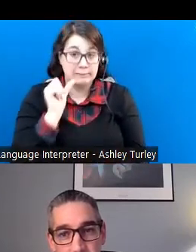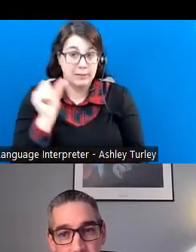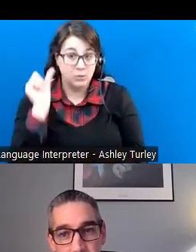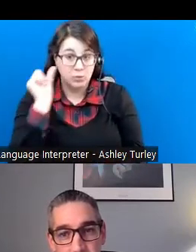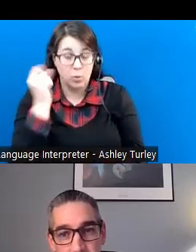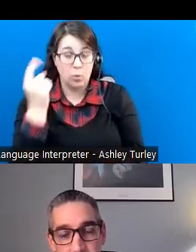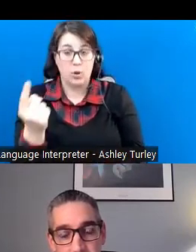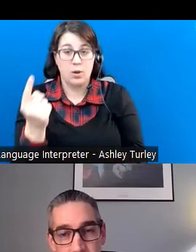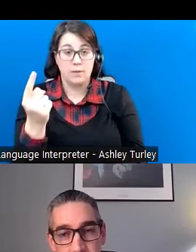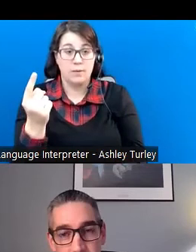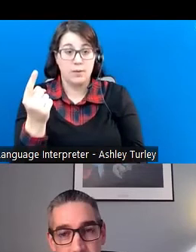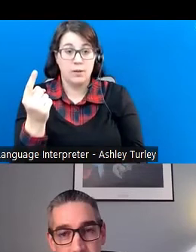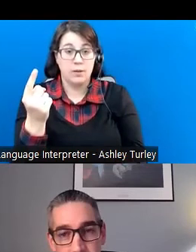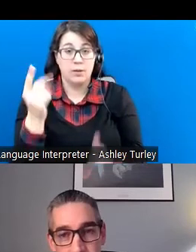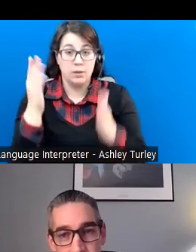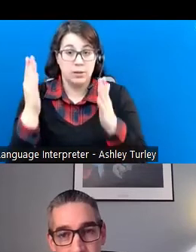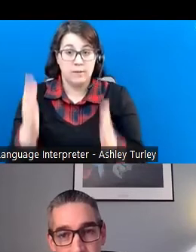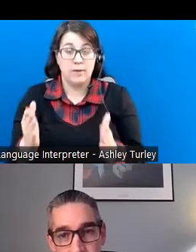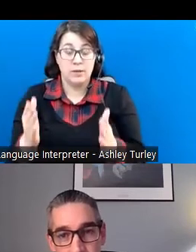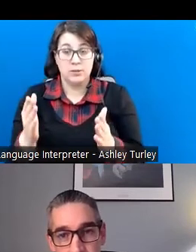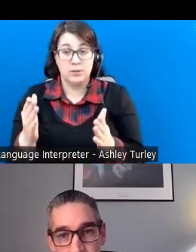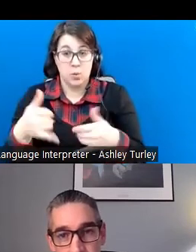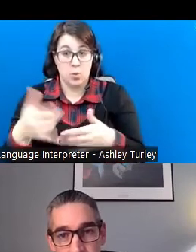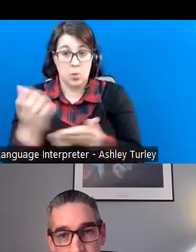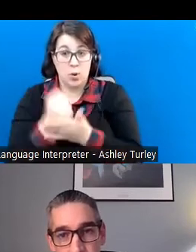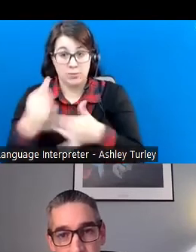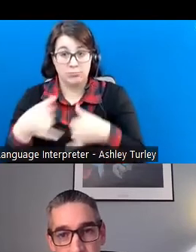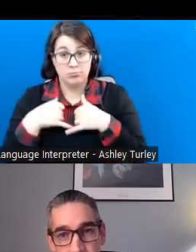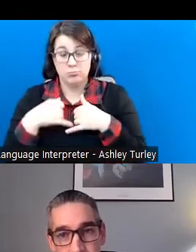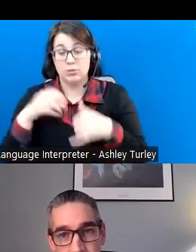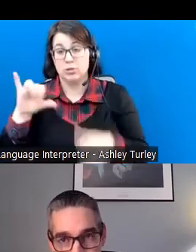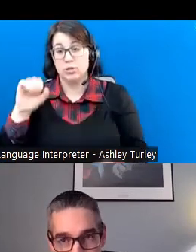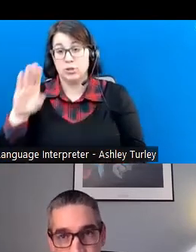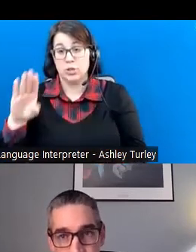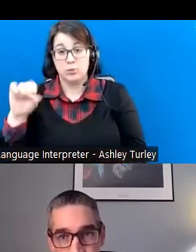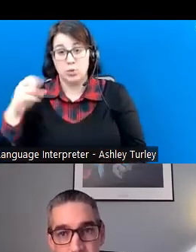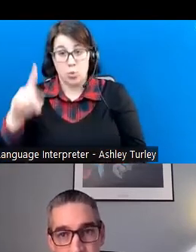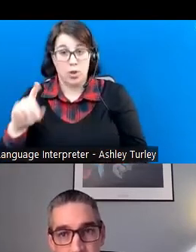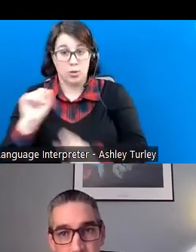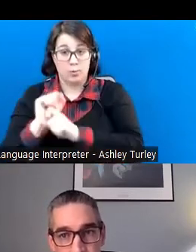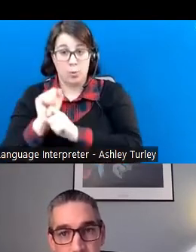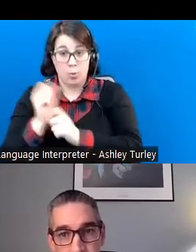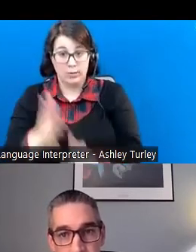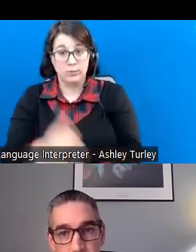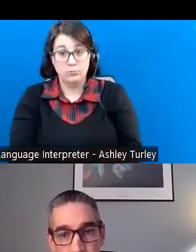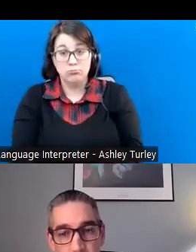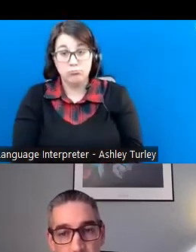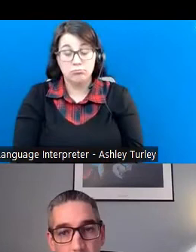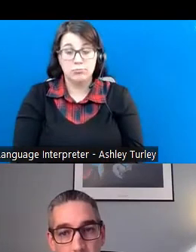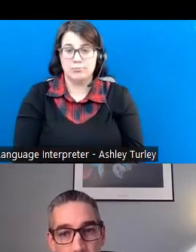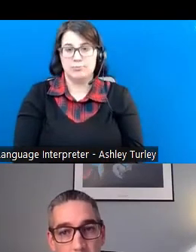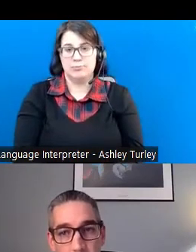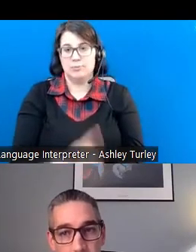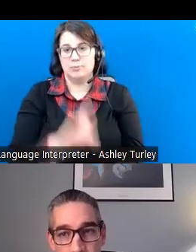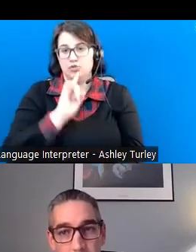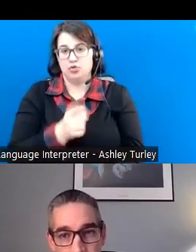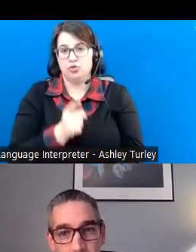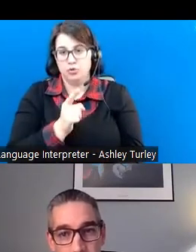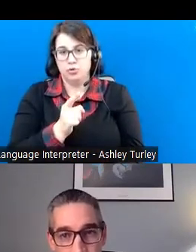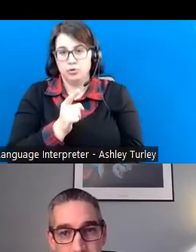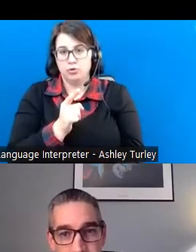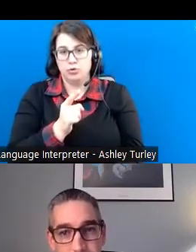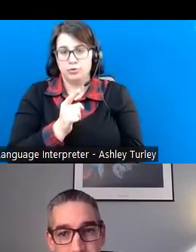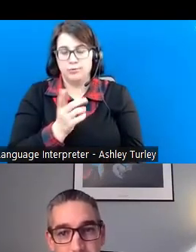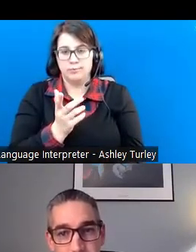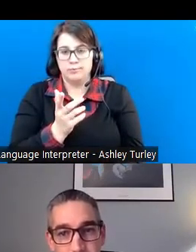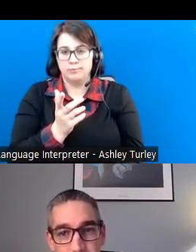one of the individuals that was an award recipient was a job squad employee, and so I'm sure that just